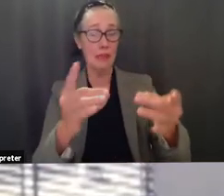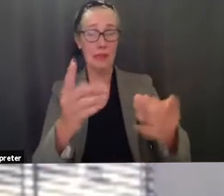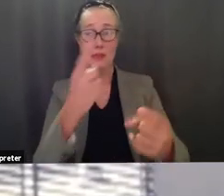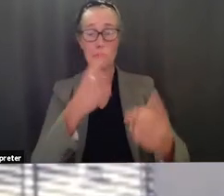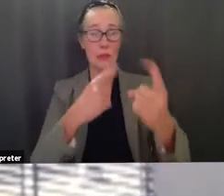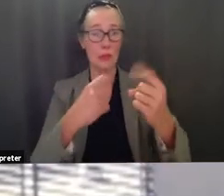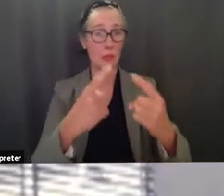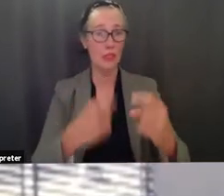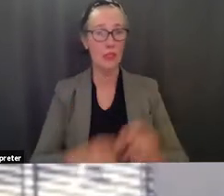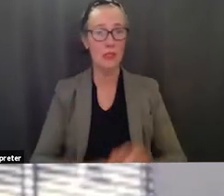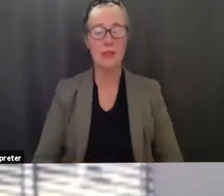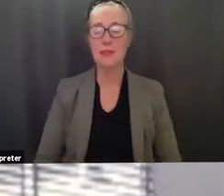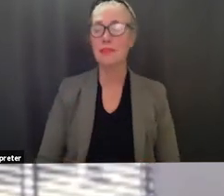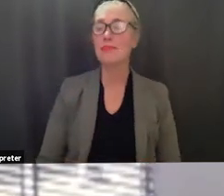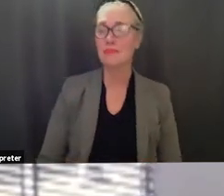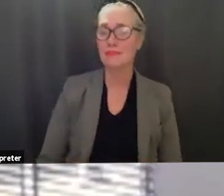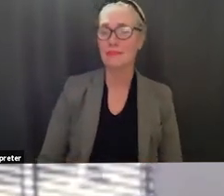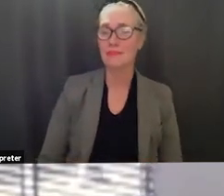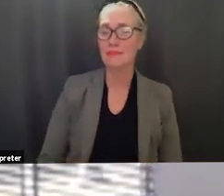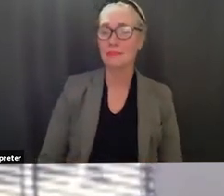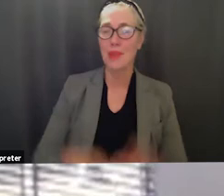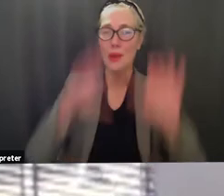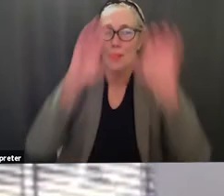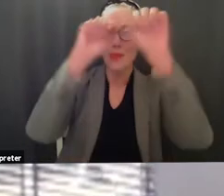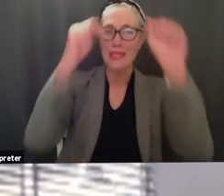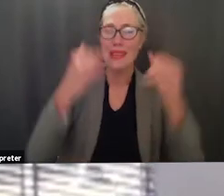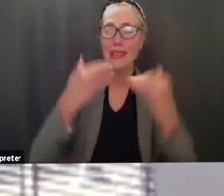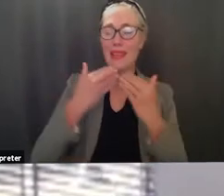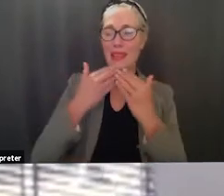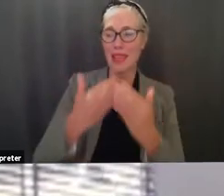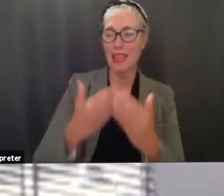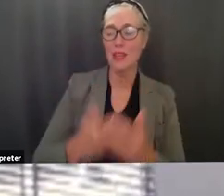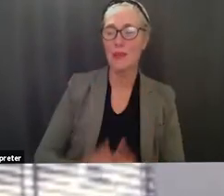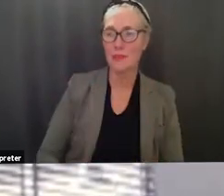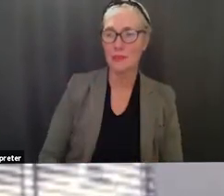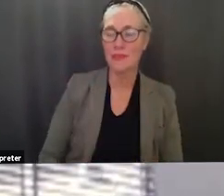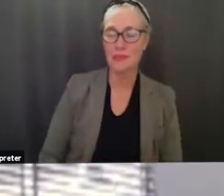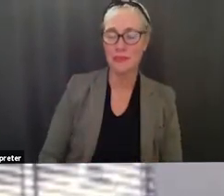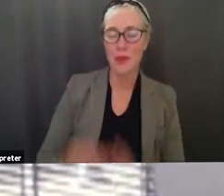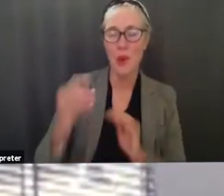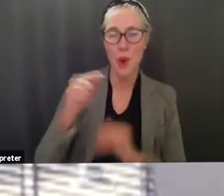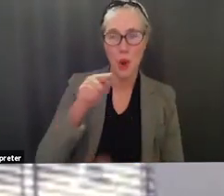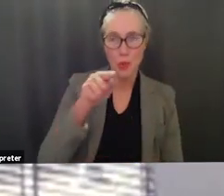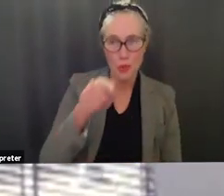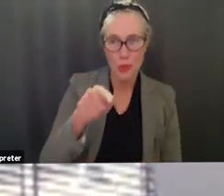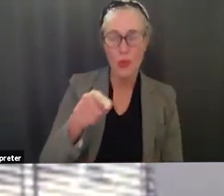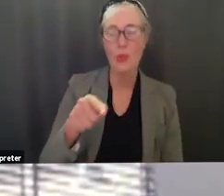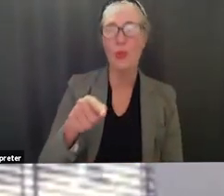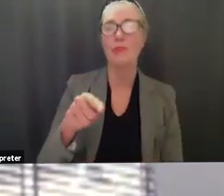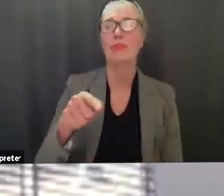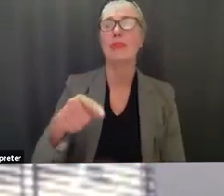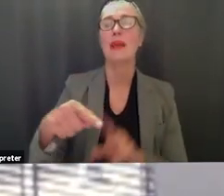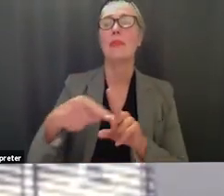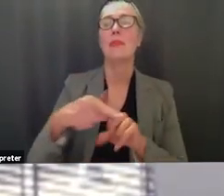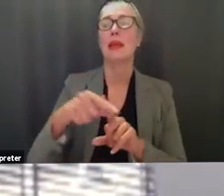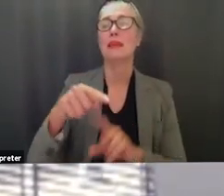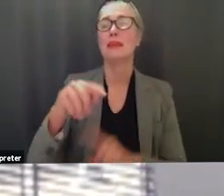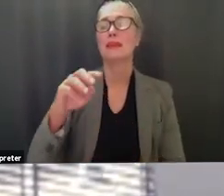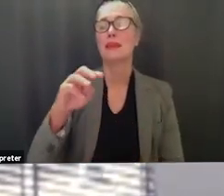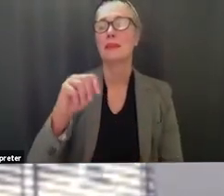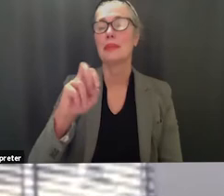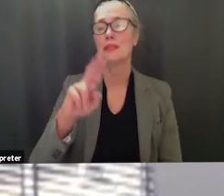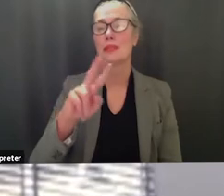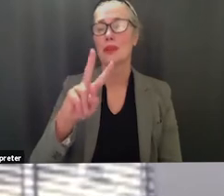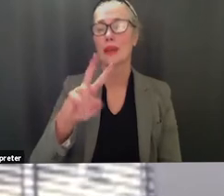thank you very much um i certainly hope that you and mr vissellini um had a little bit of time for rest this